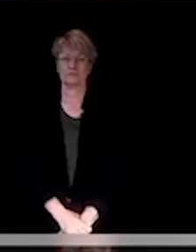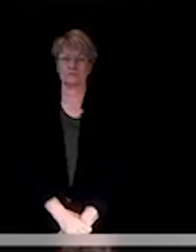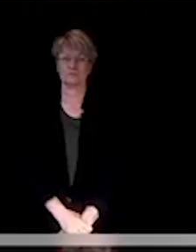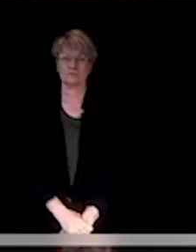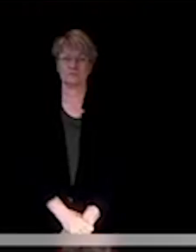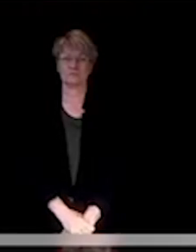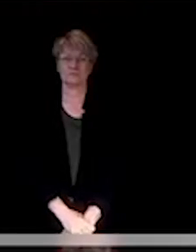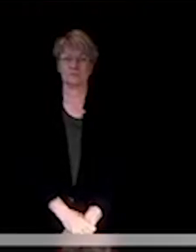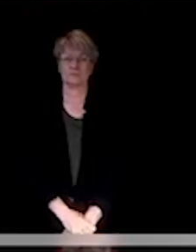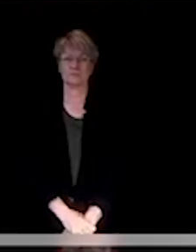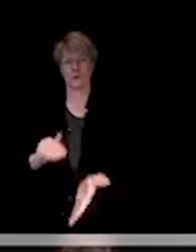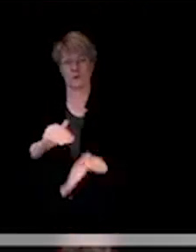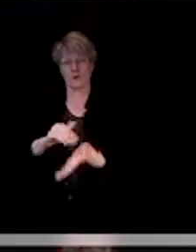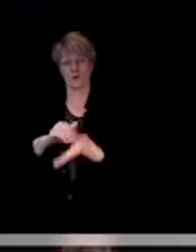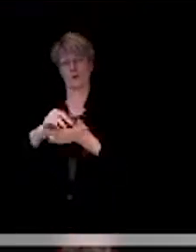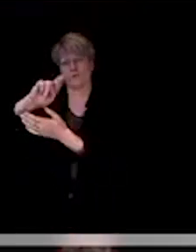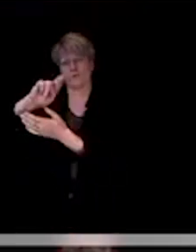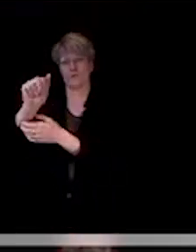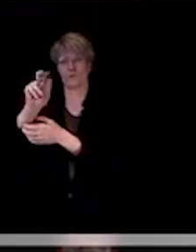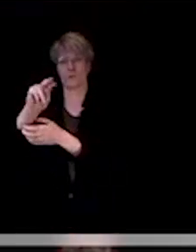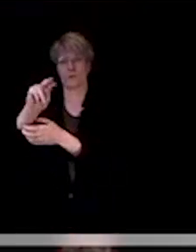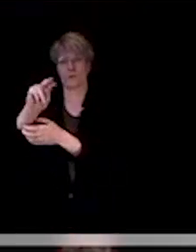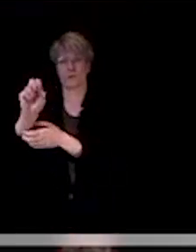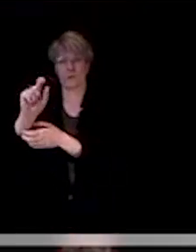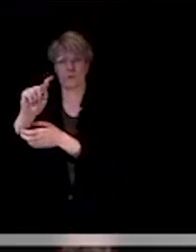Well, I can start. Hi, Cindy.